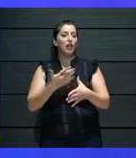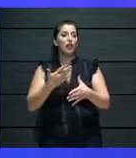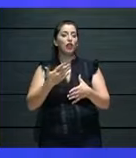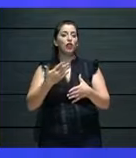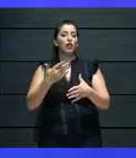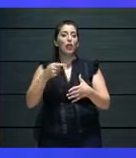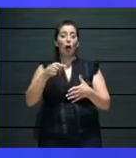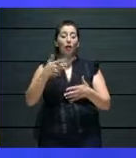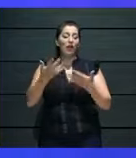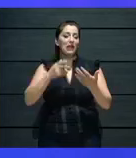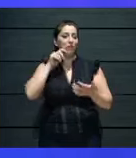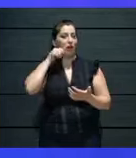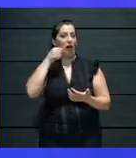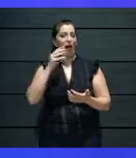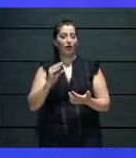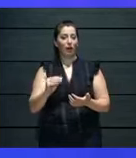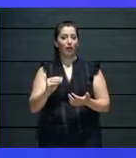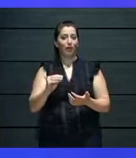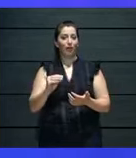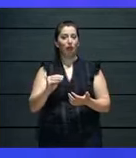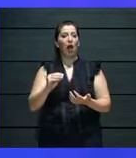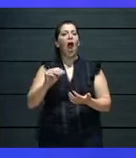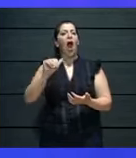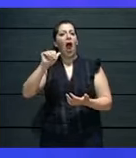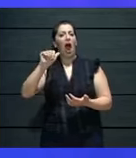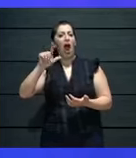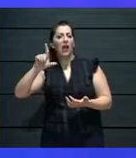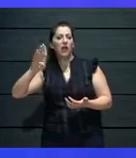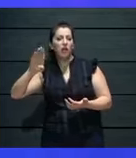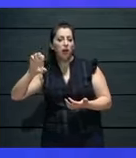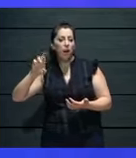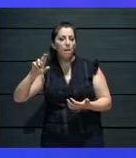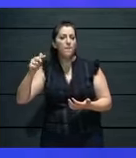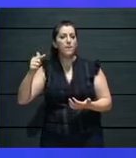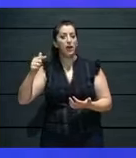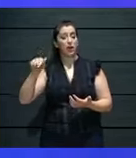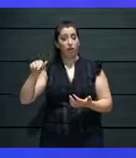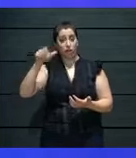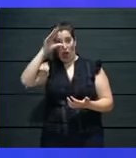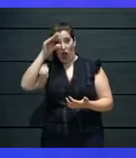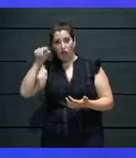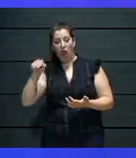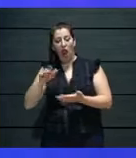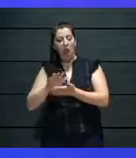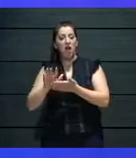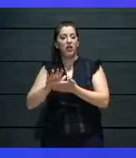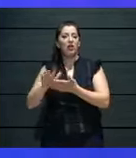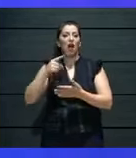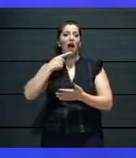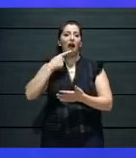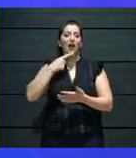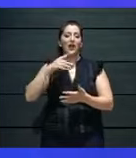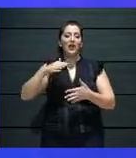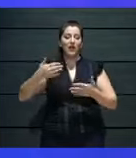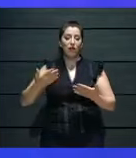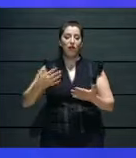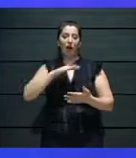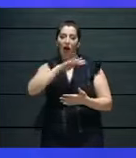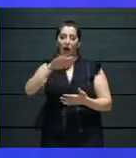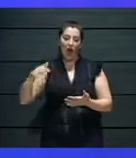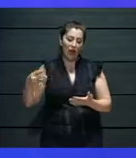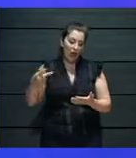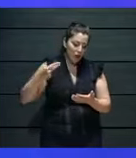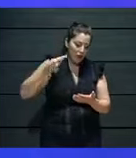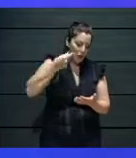mentioned a while ago, investment in cultural organizations was a tough nut to